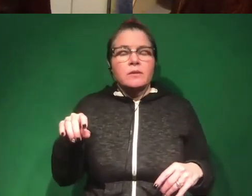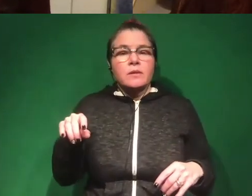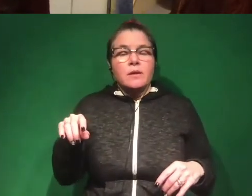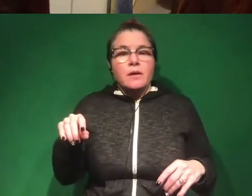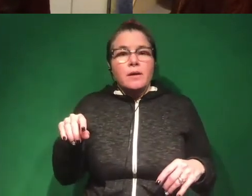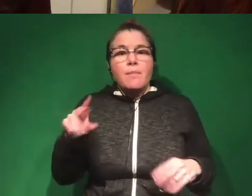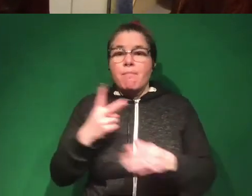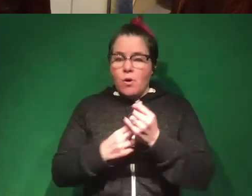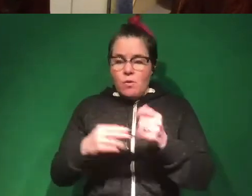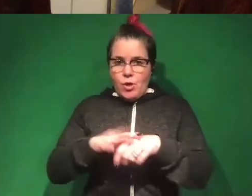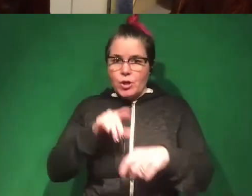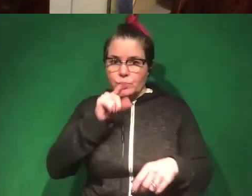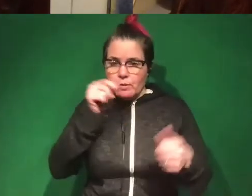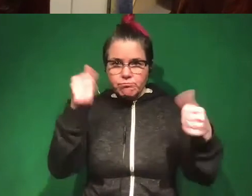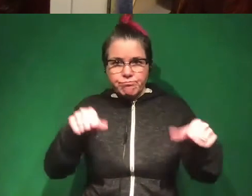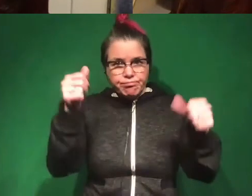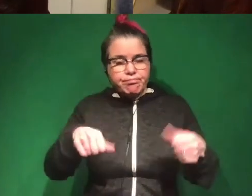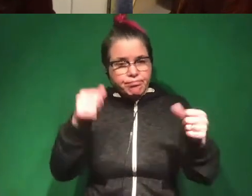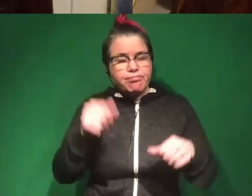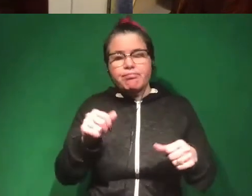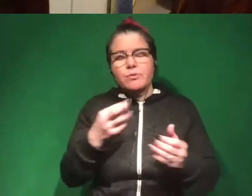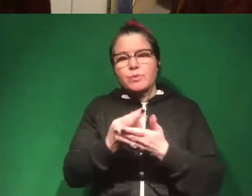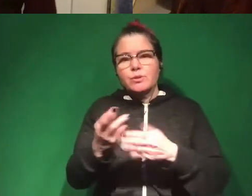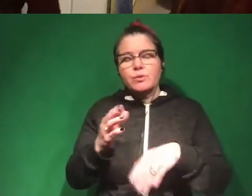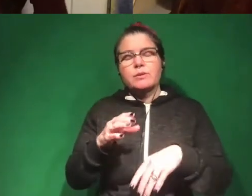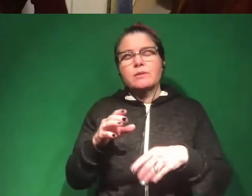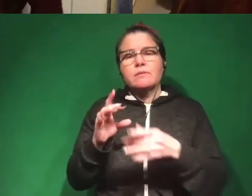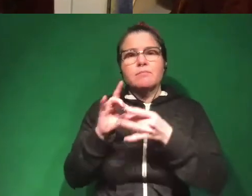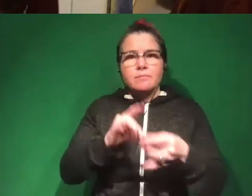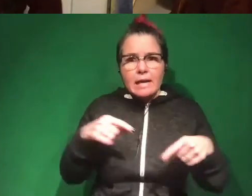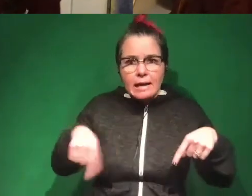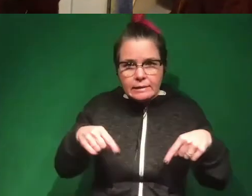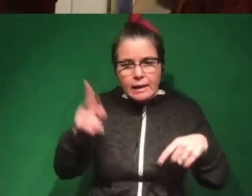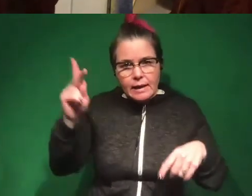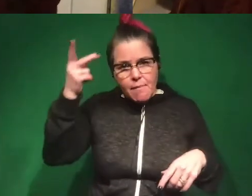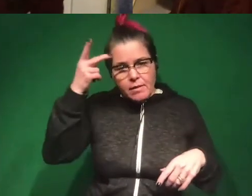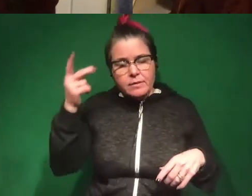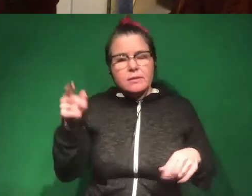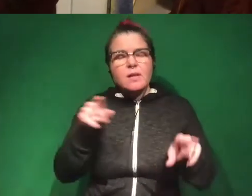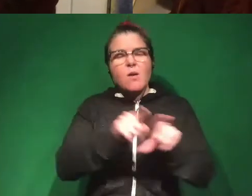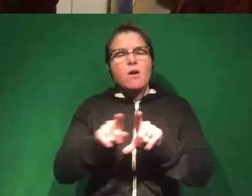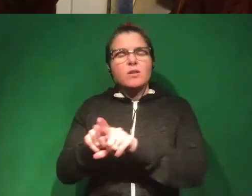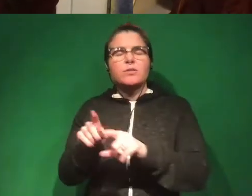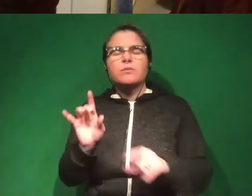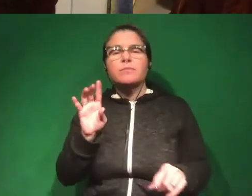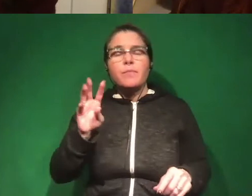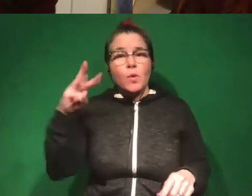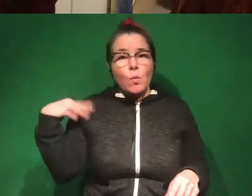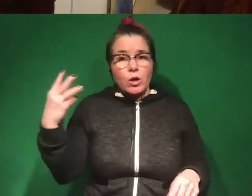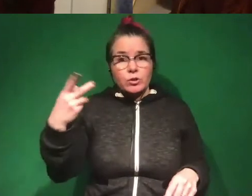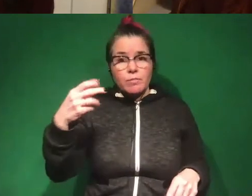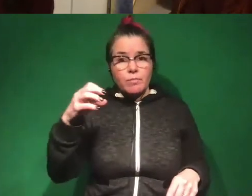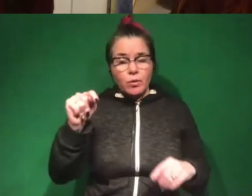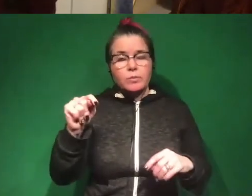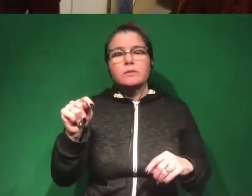on Twitter and they post a lot of resources to articles about anxiety and politics. Uh, I will also say that the Washington post runs a series